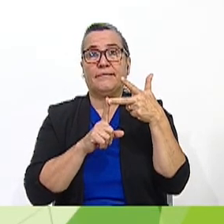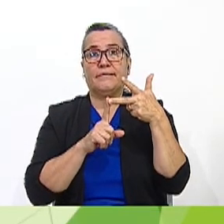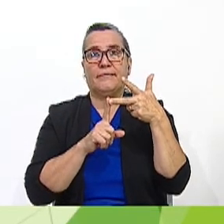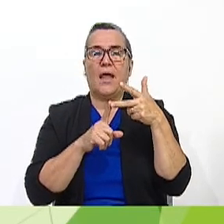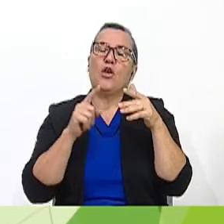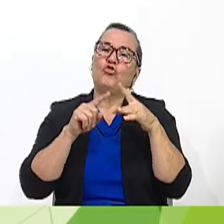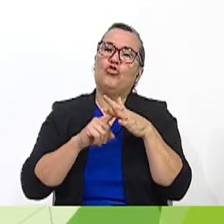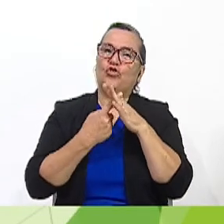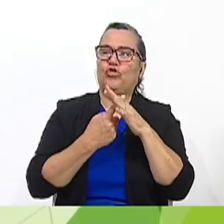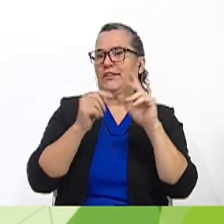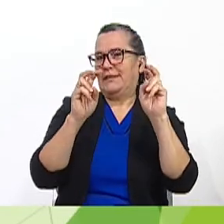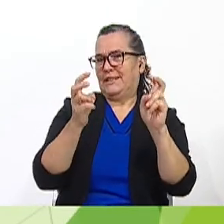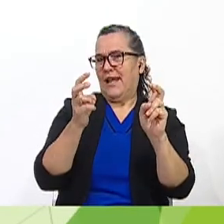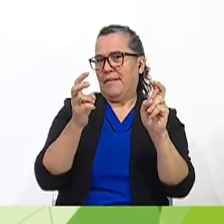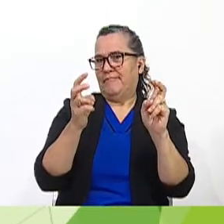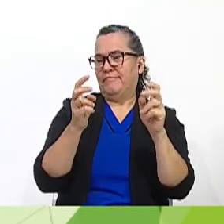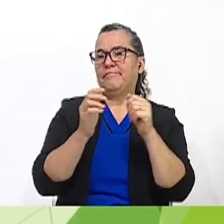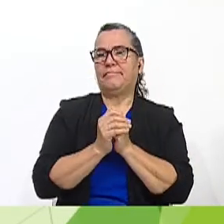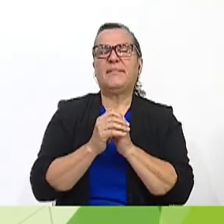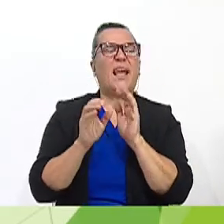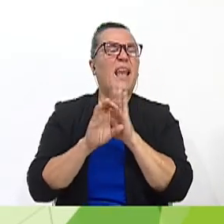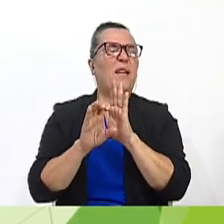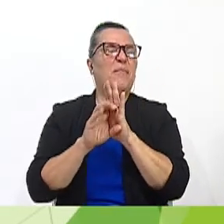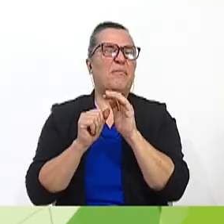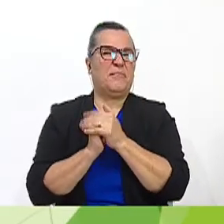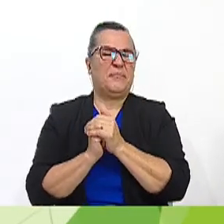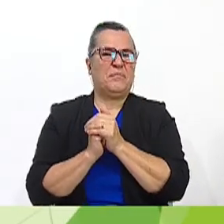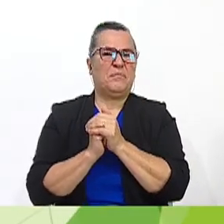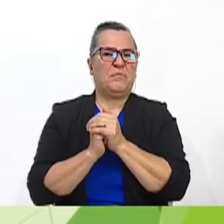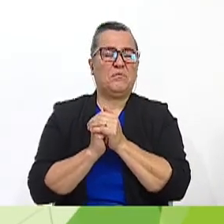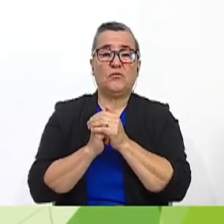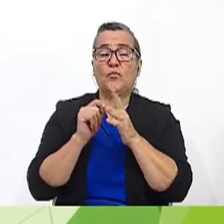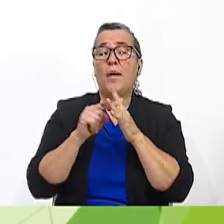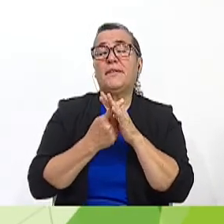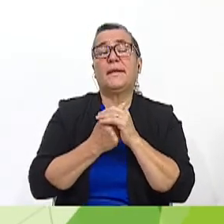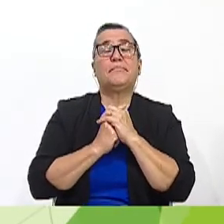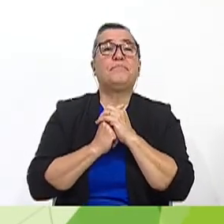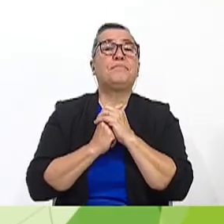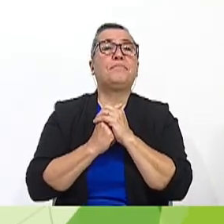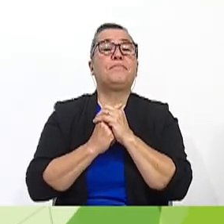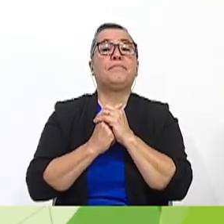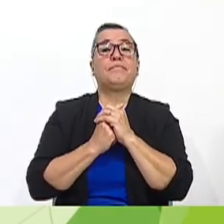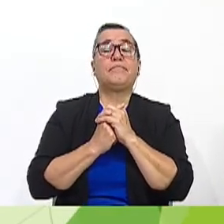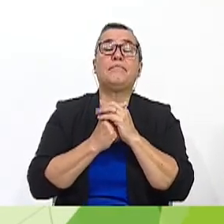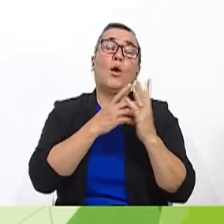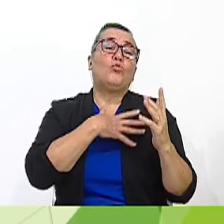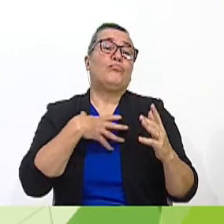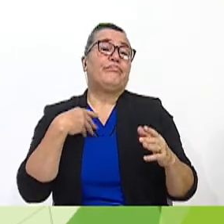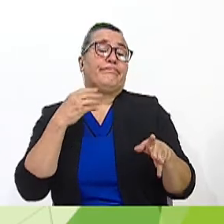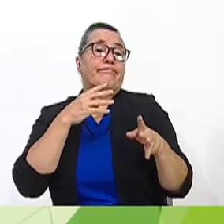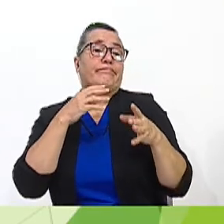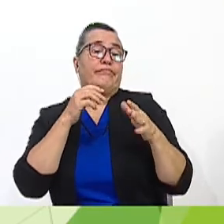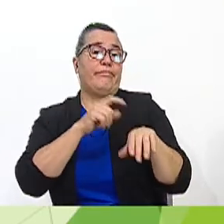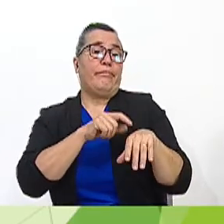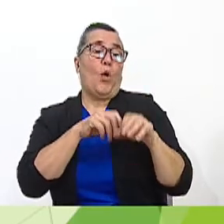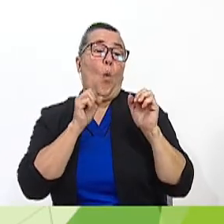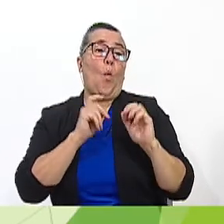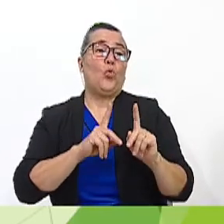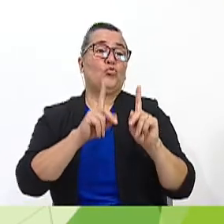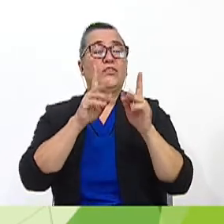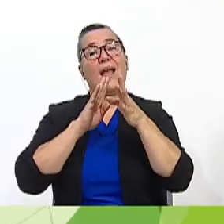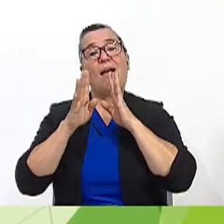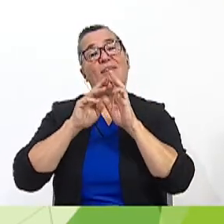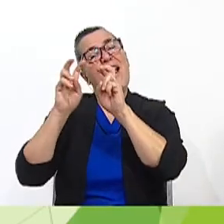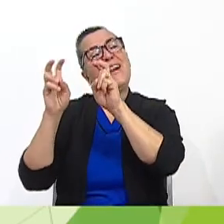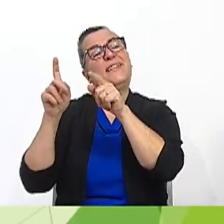introduce the topic. For example, you can start like this. I would like to take this opportunity to talk to you